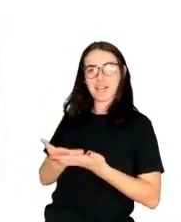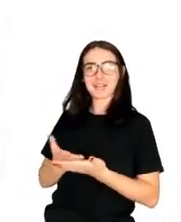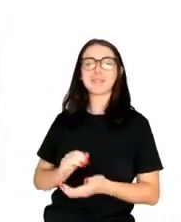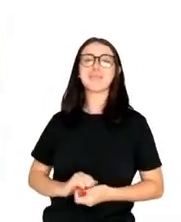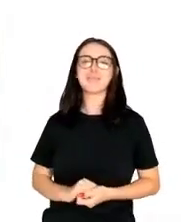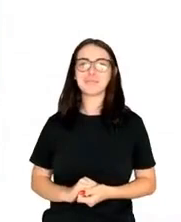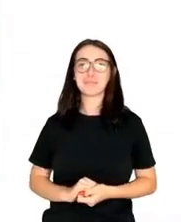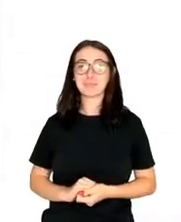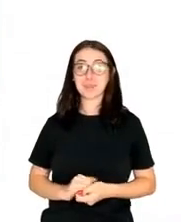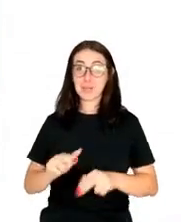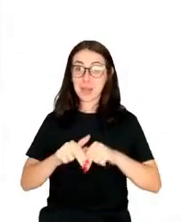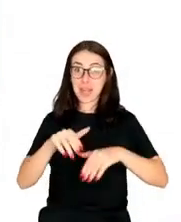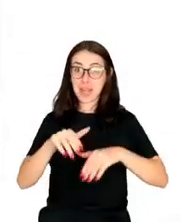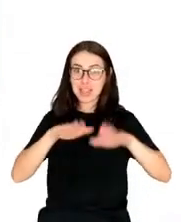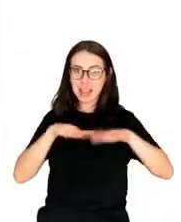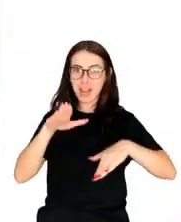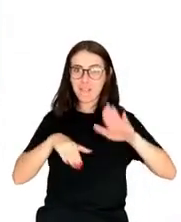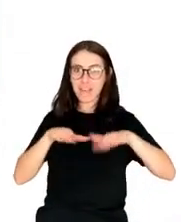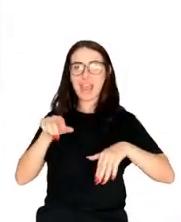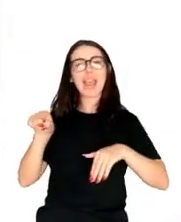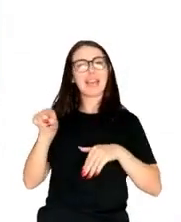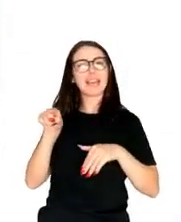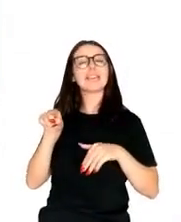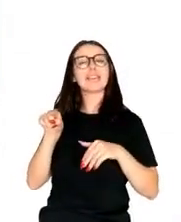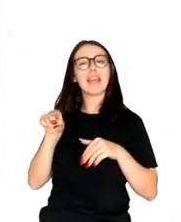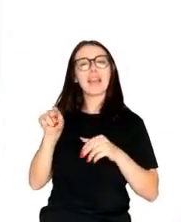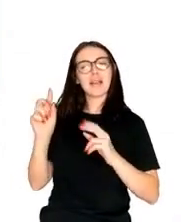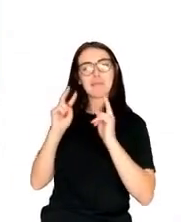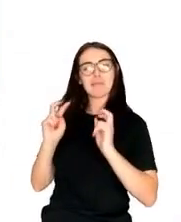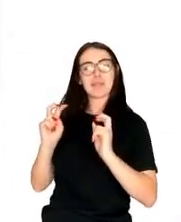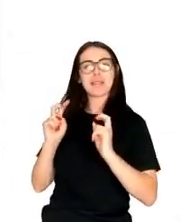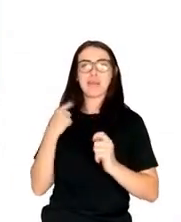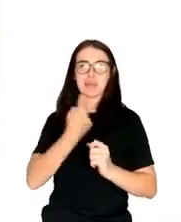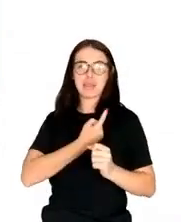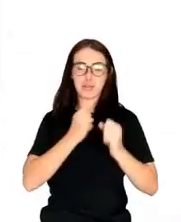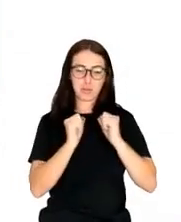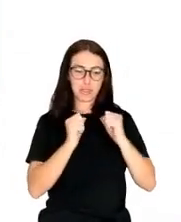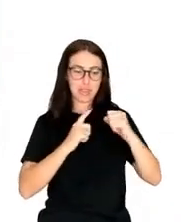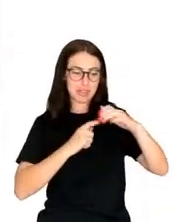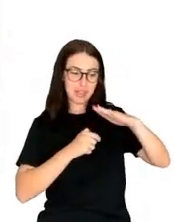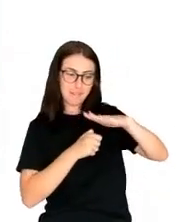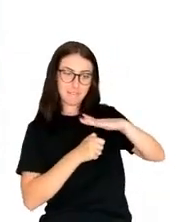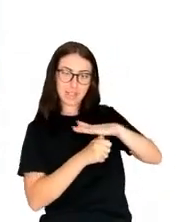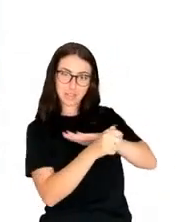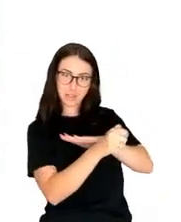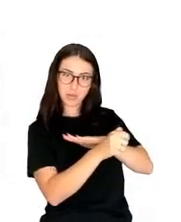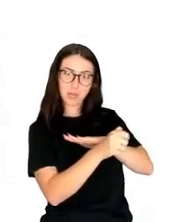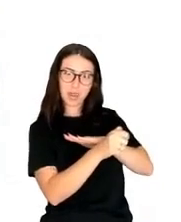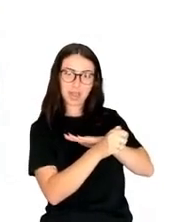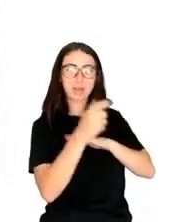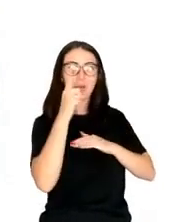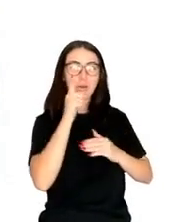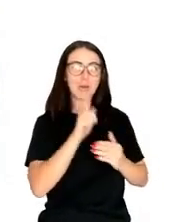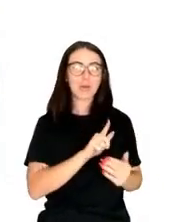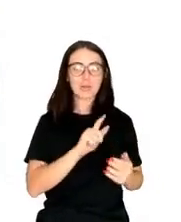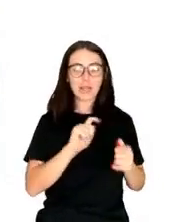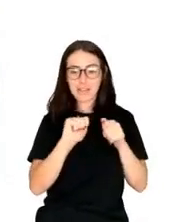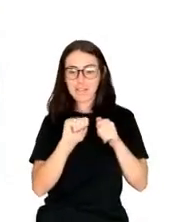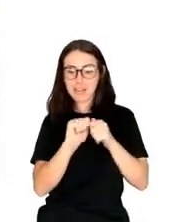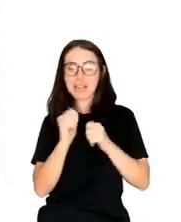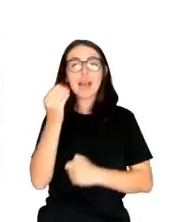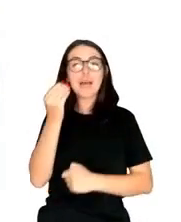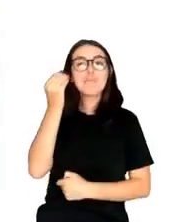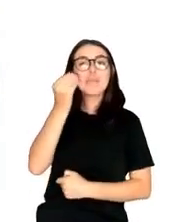we'll be able to take this investment that he had made in ad targeting and bring it to bear in the content experience and make it much better for everyone.